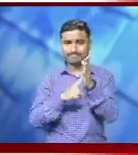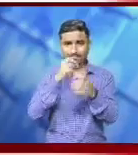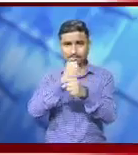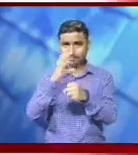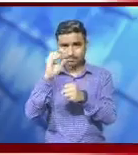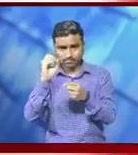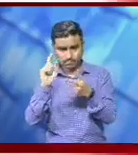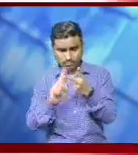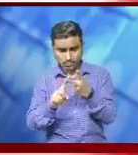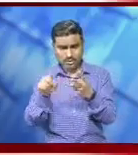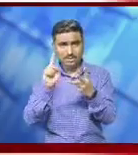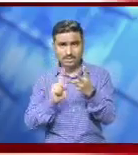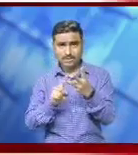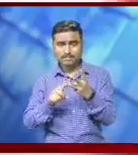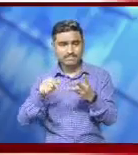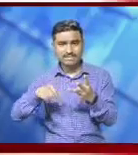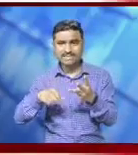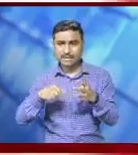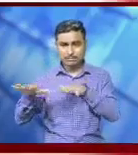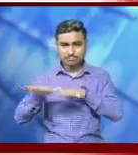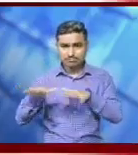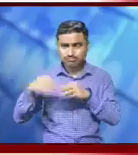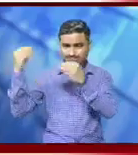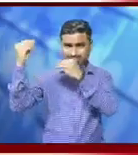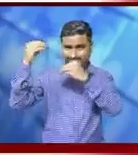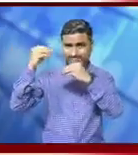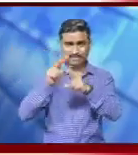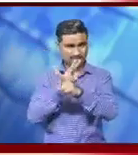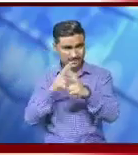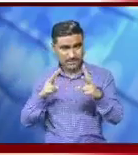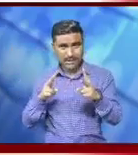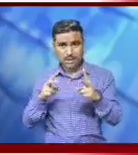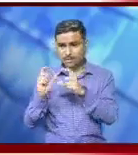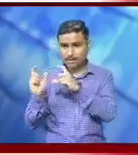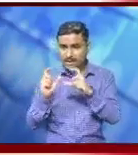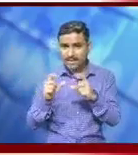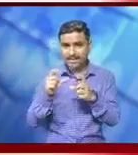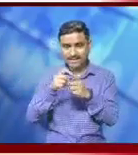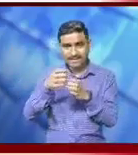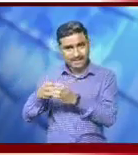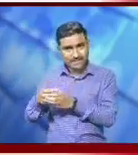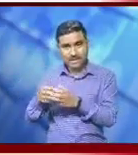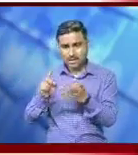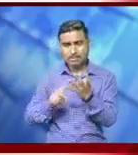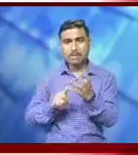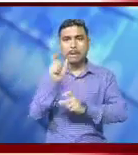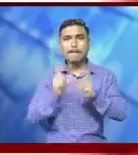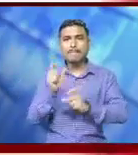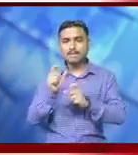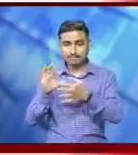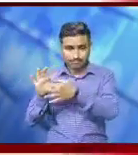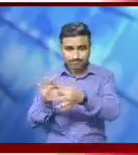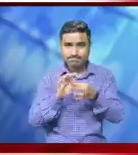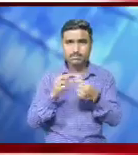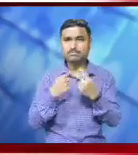Disaster Management Authority and related stakeholders. The stakeholders assured of their readiness to